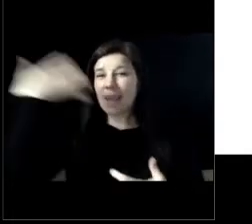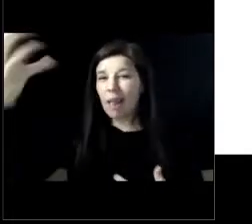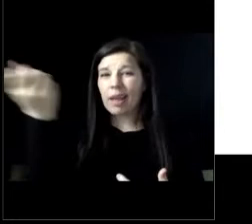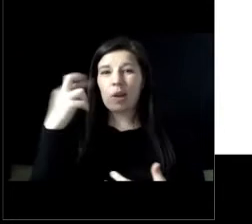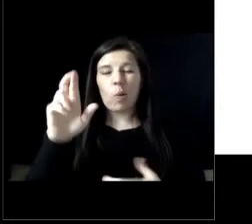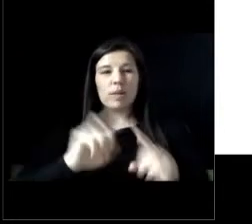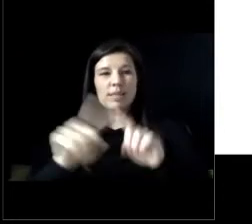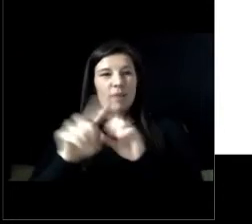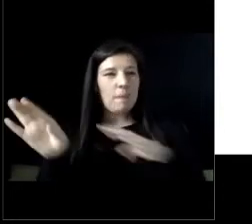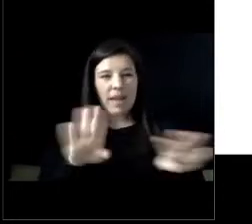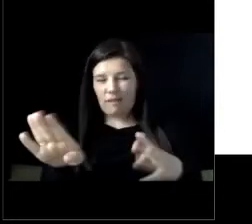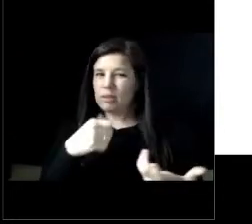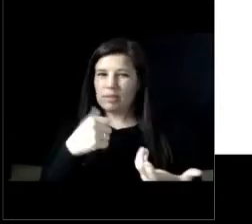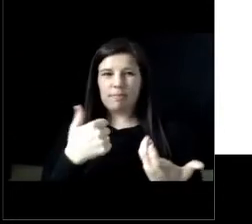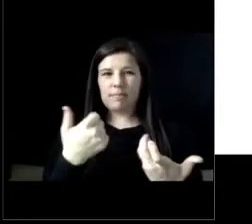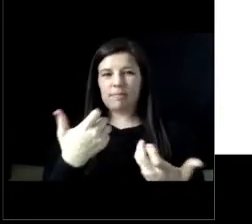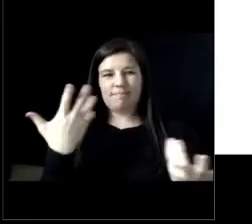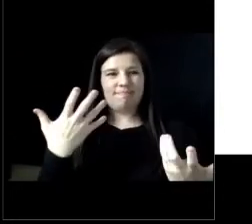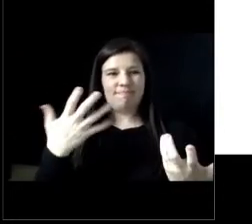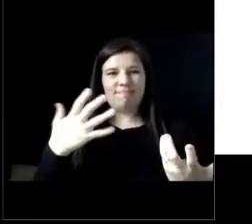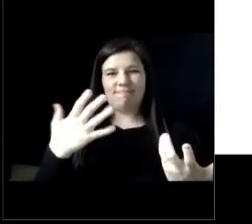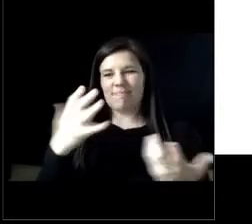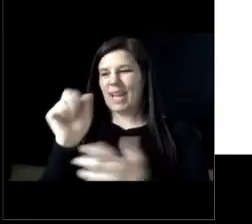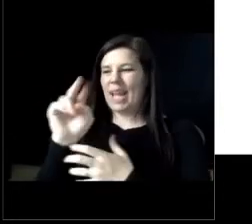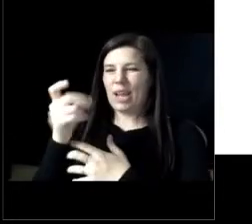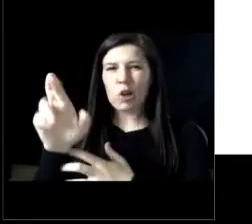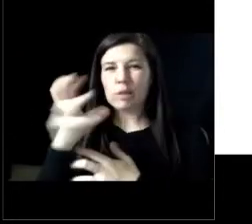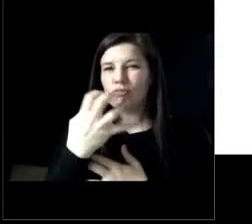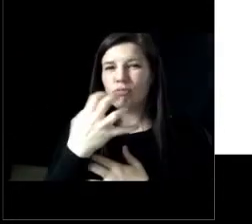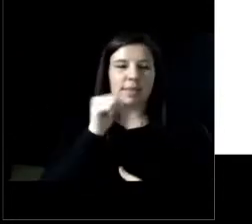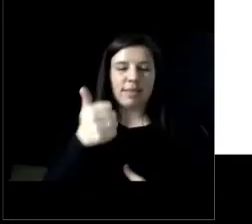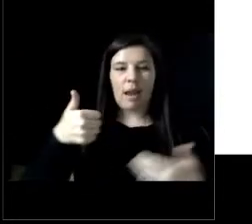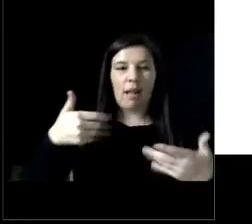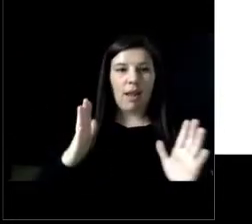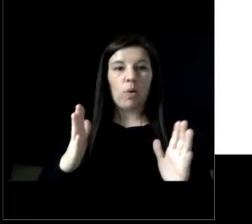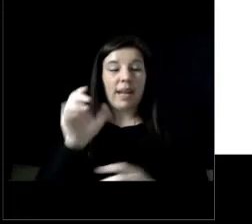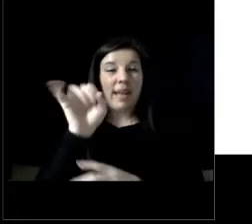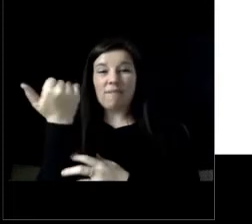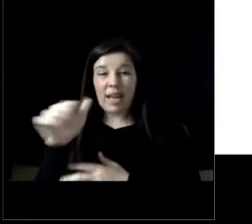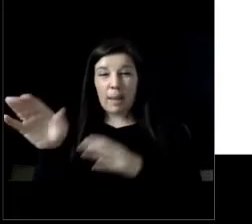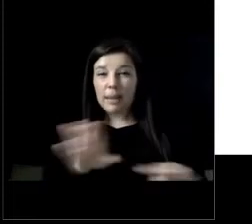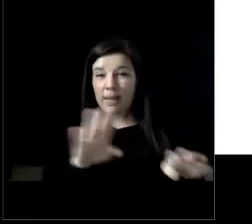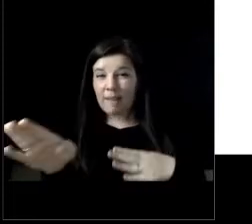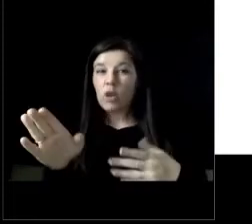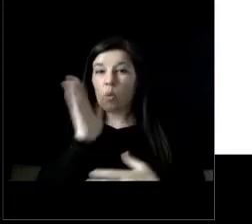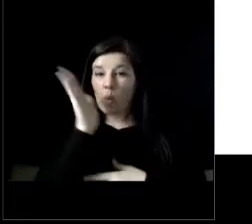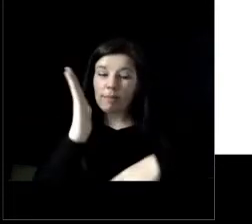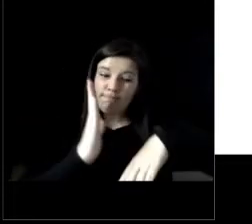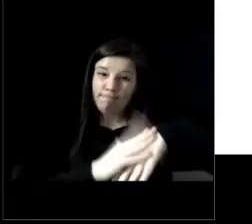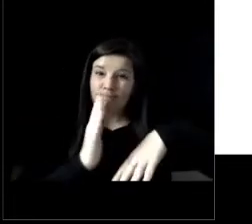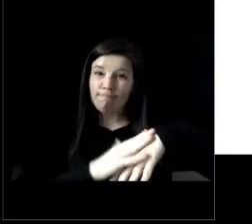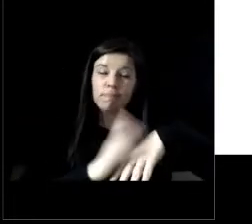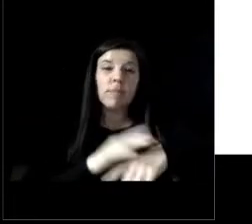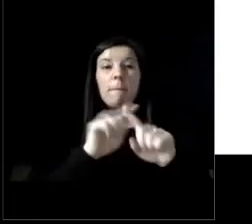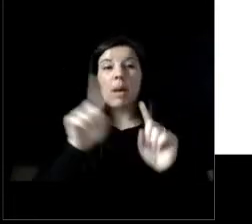acts are not permitted if there's any disruptive behavior as you know there will always be a warning provided but should they persist